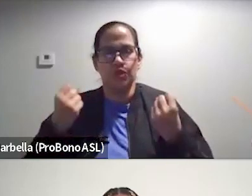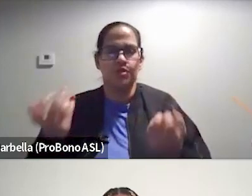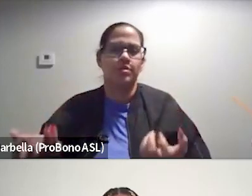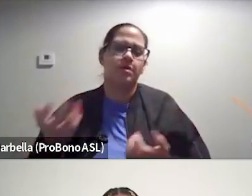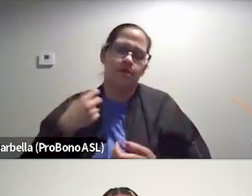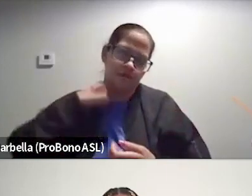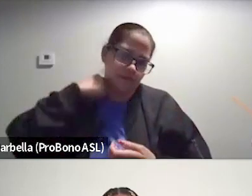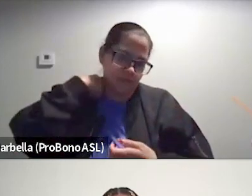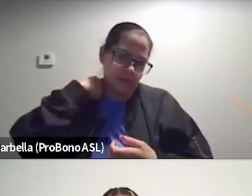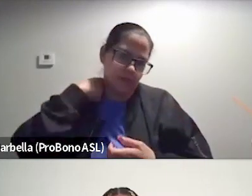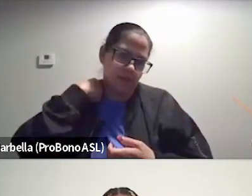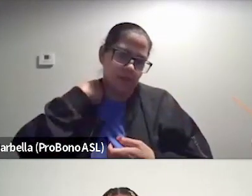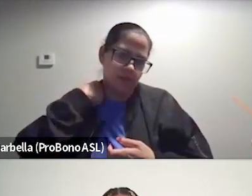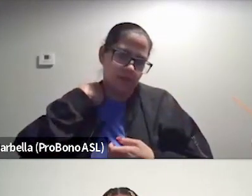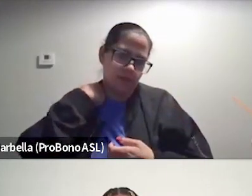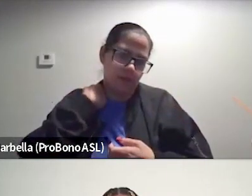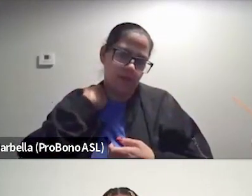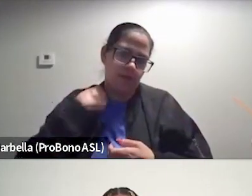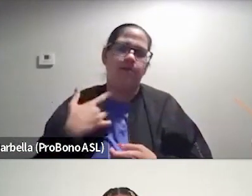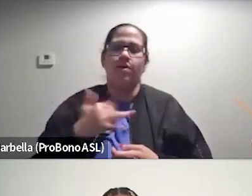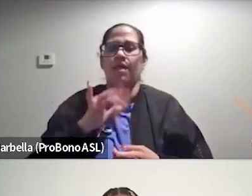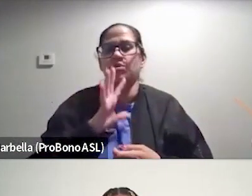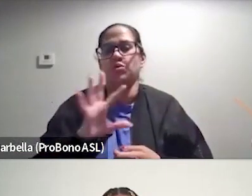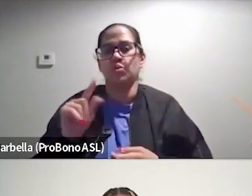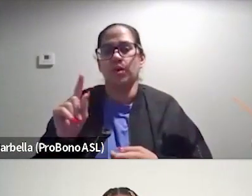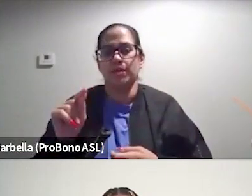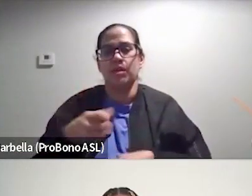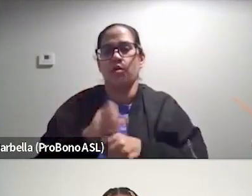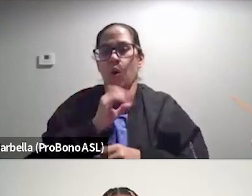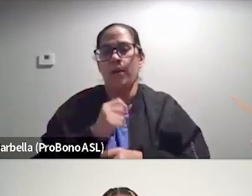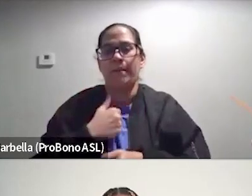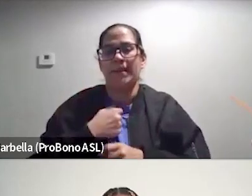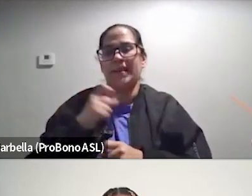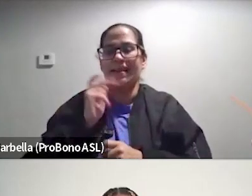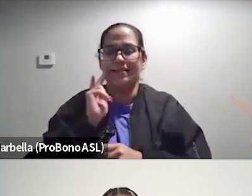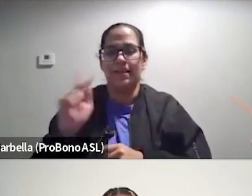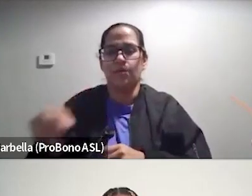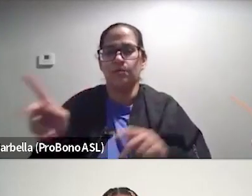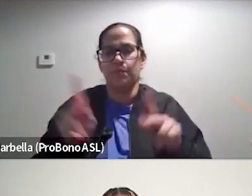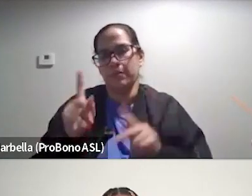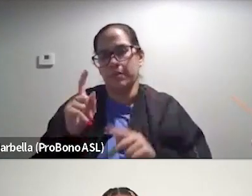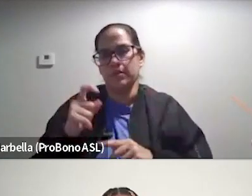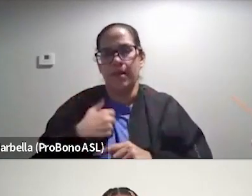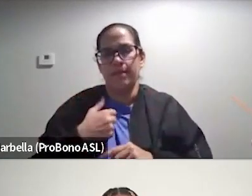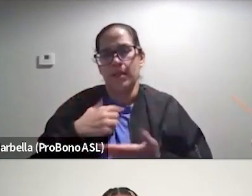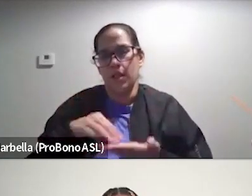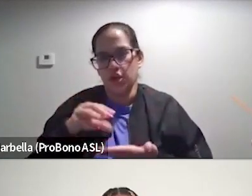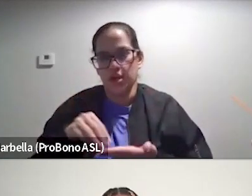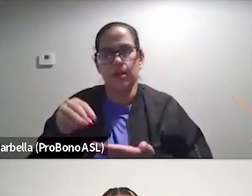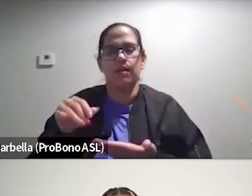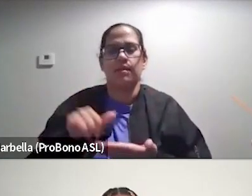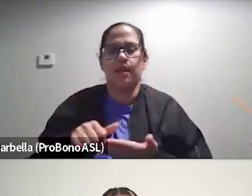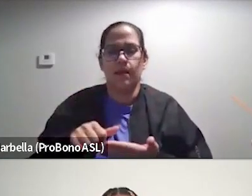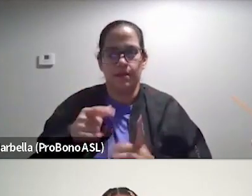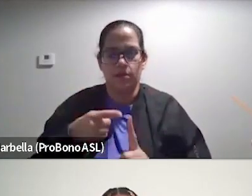I feel like 20 year old me needed to see those folks because I I'm learning that there